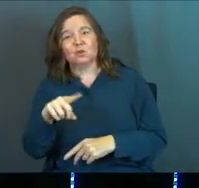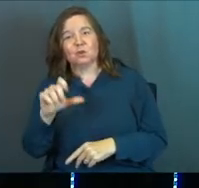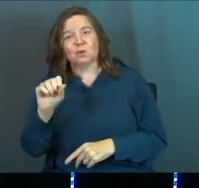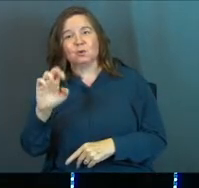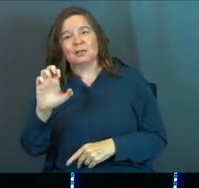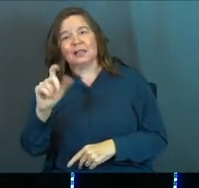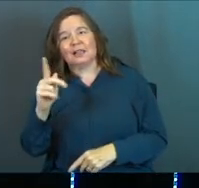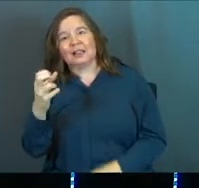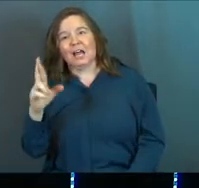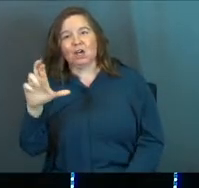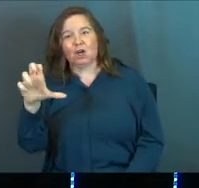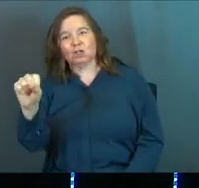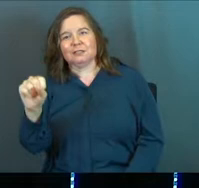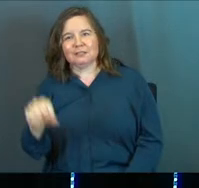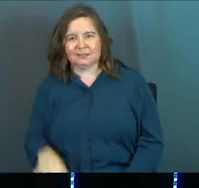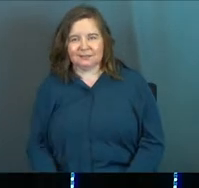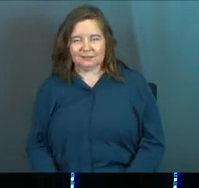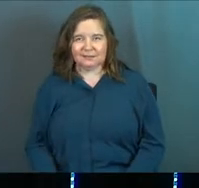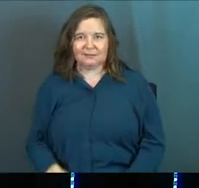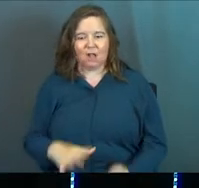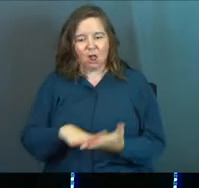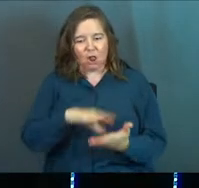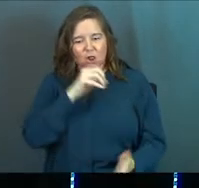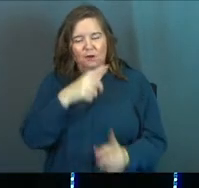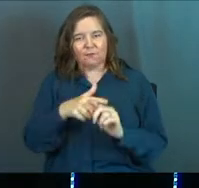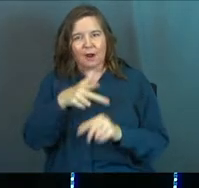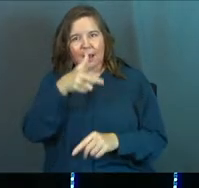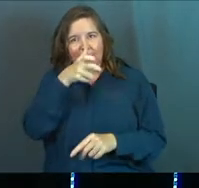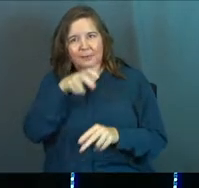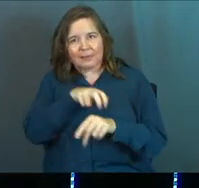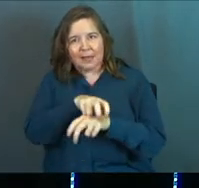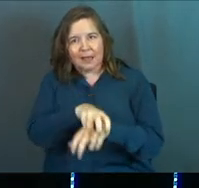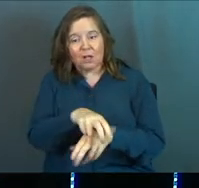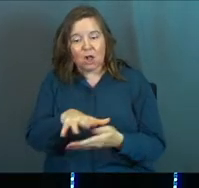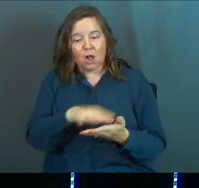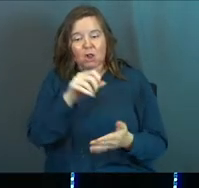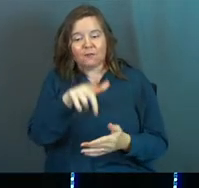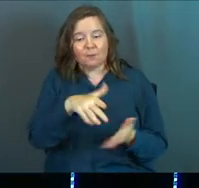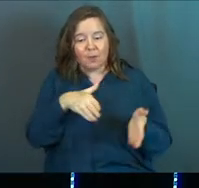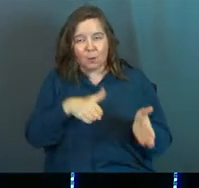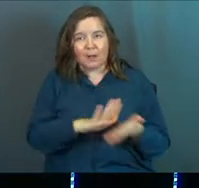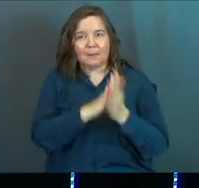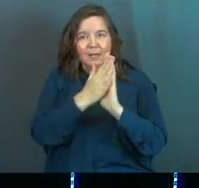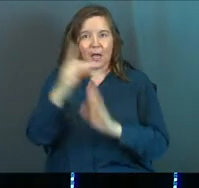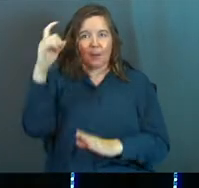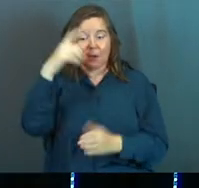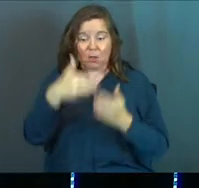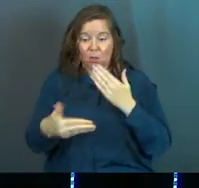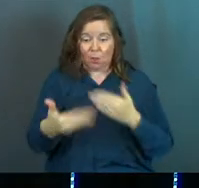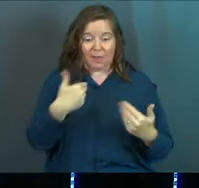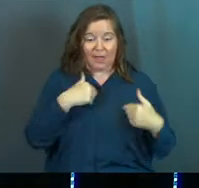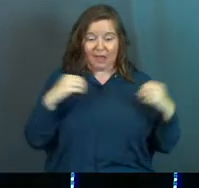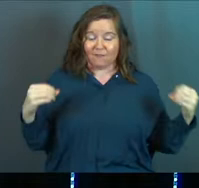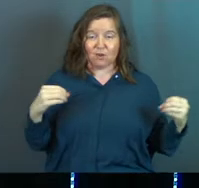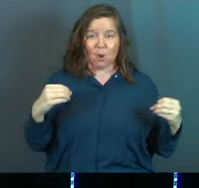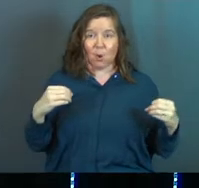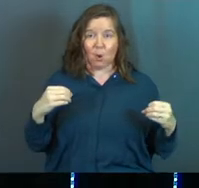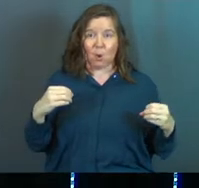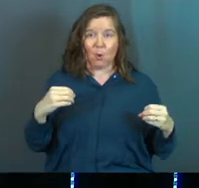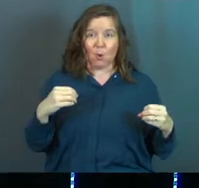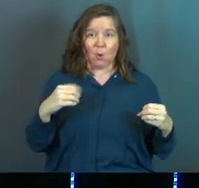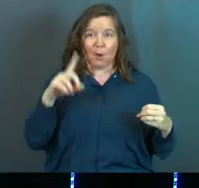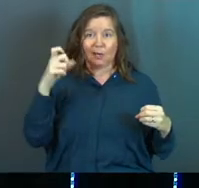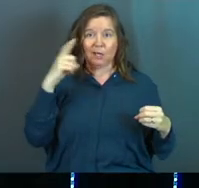slackers. Take a lesson from the ants. Learn from their ways and become wise. Though they have no prince or